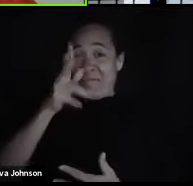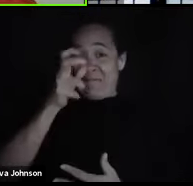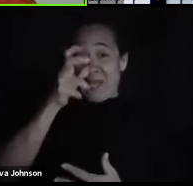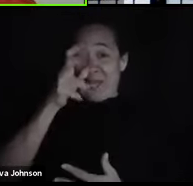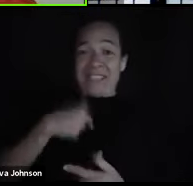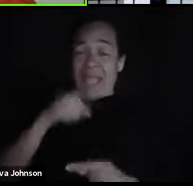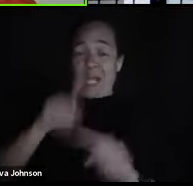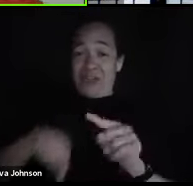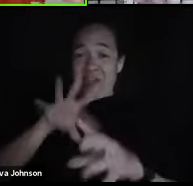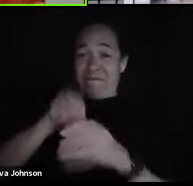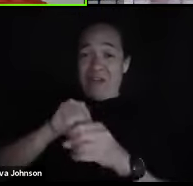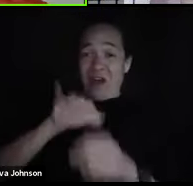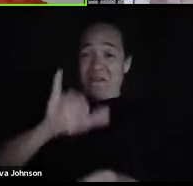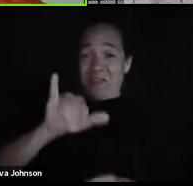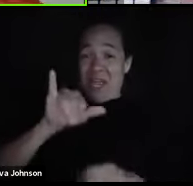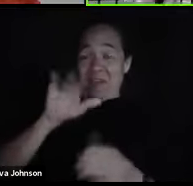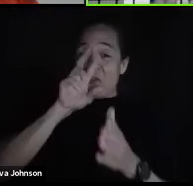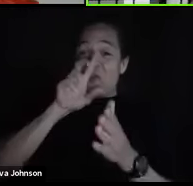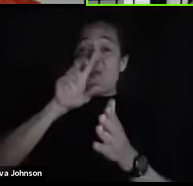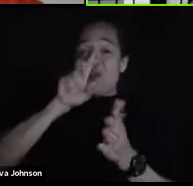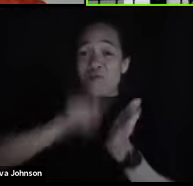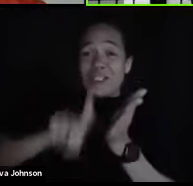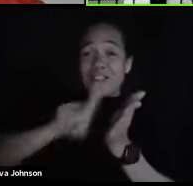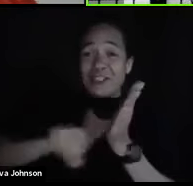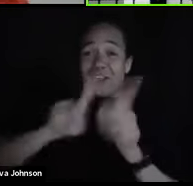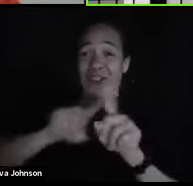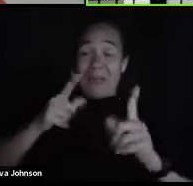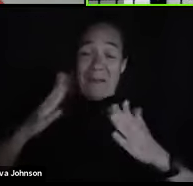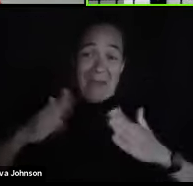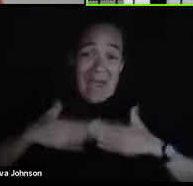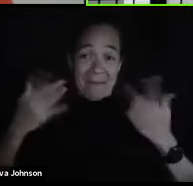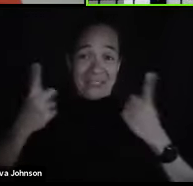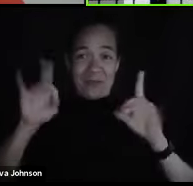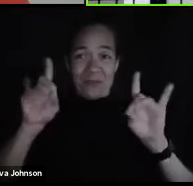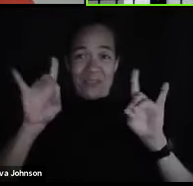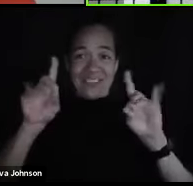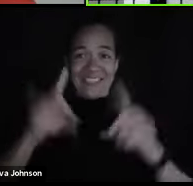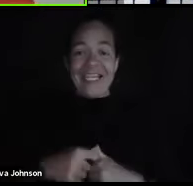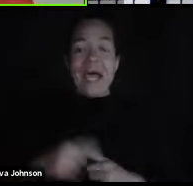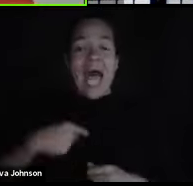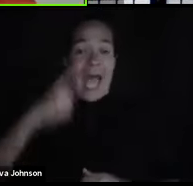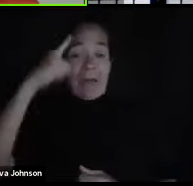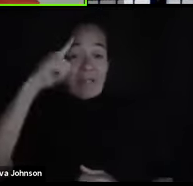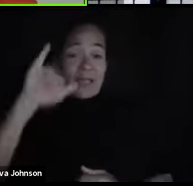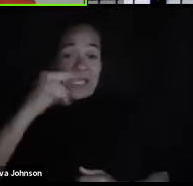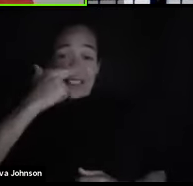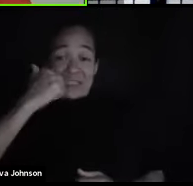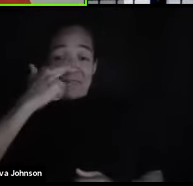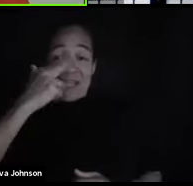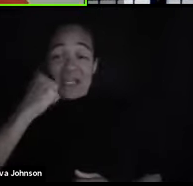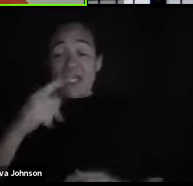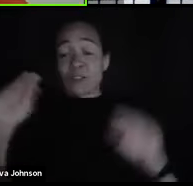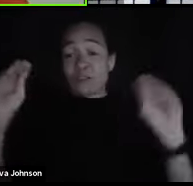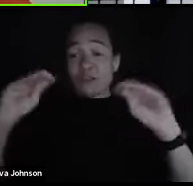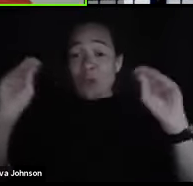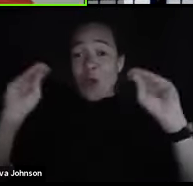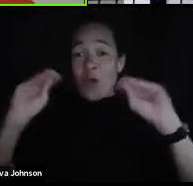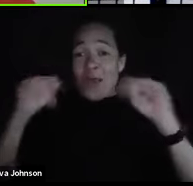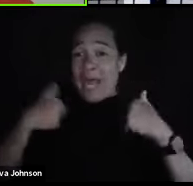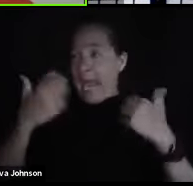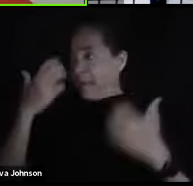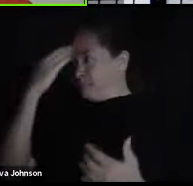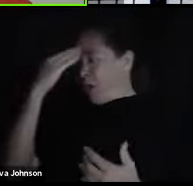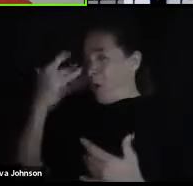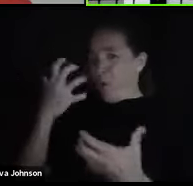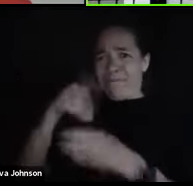that research study, but I'm glad someone did it. I think that's a hoot, though, because nobody I know would want to do that study.